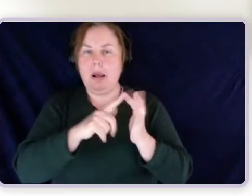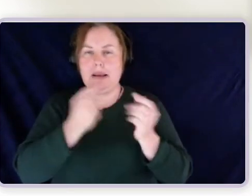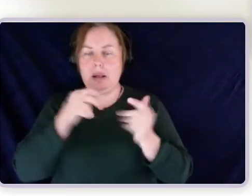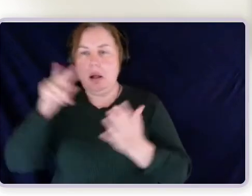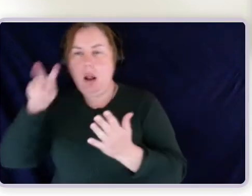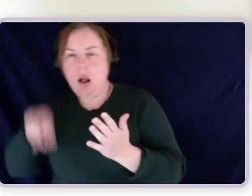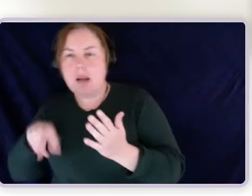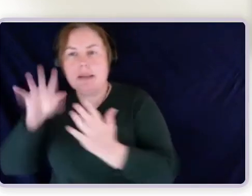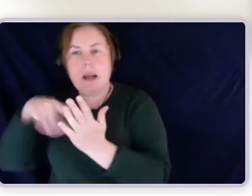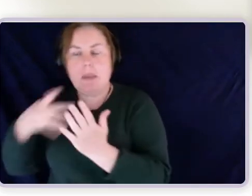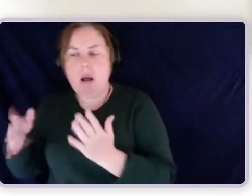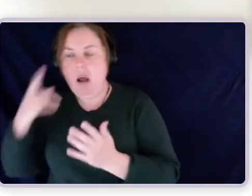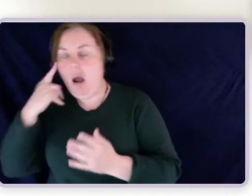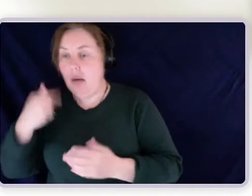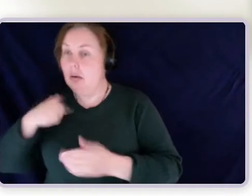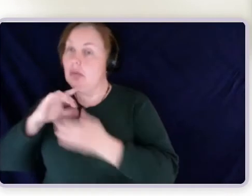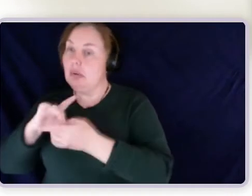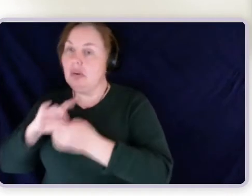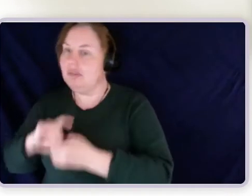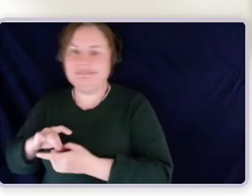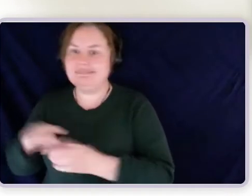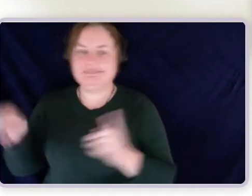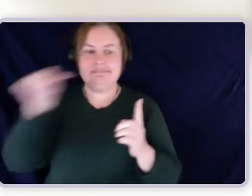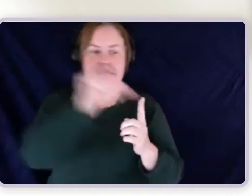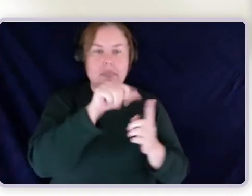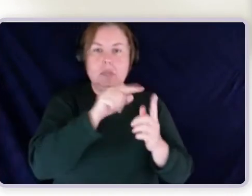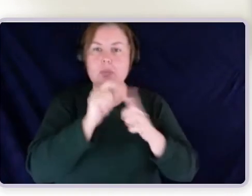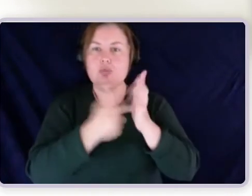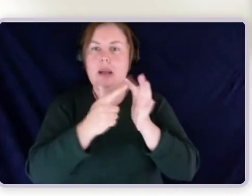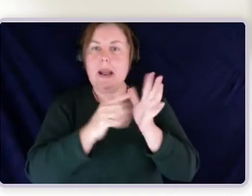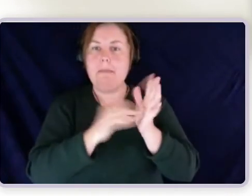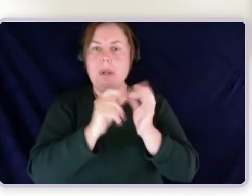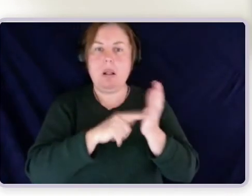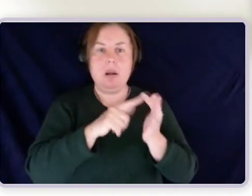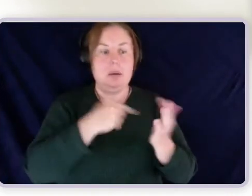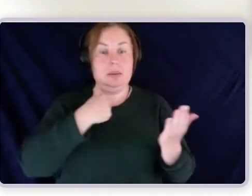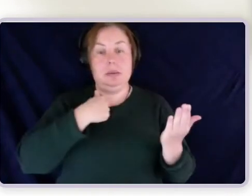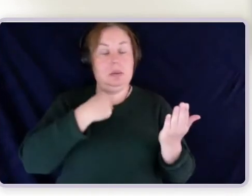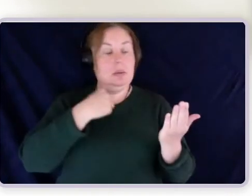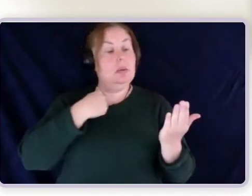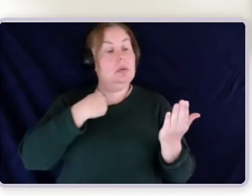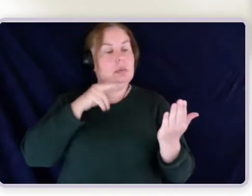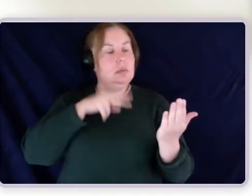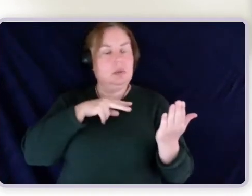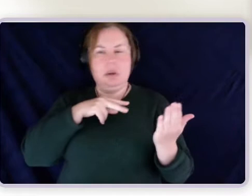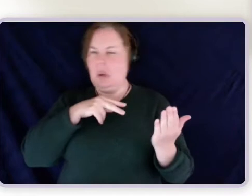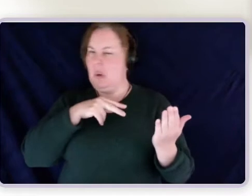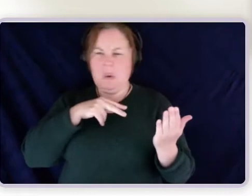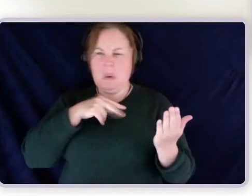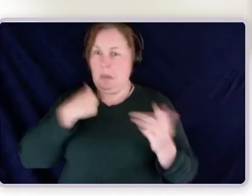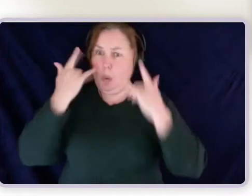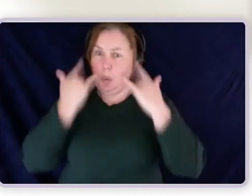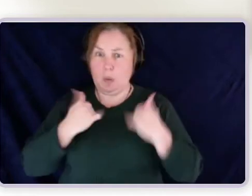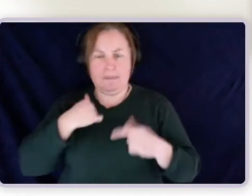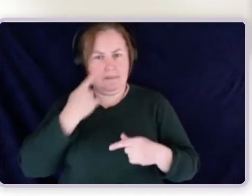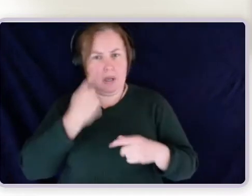this may be relatively easy to pass and to understand and to comprehend. And it may be relatively easy for